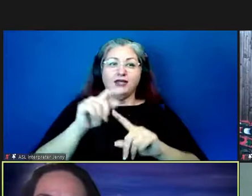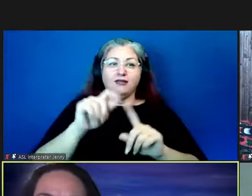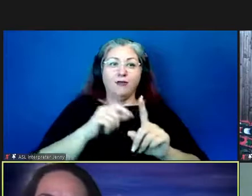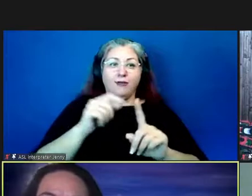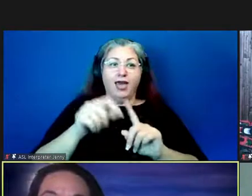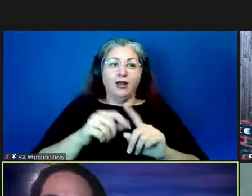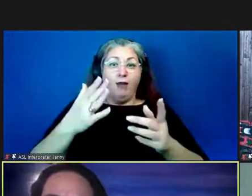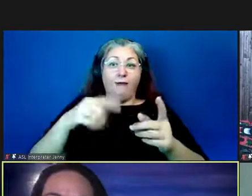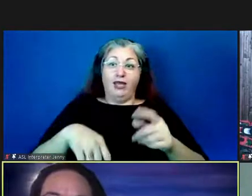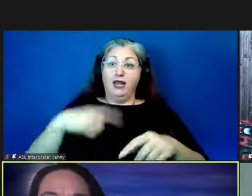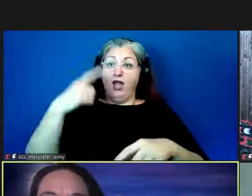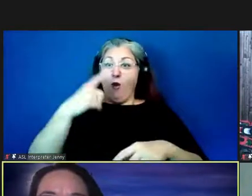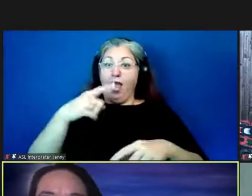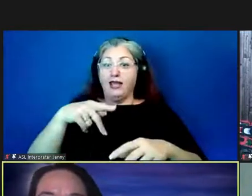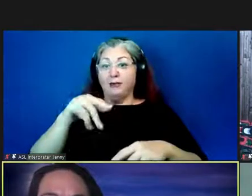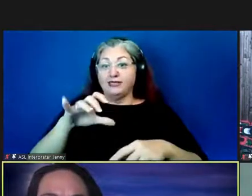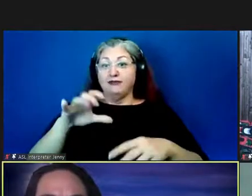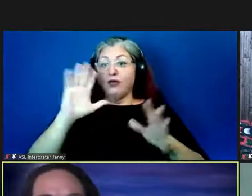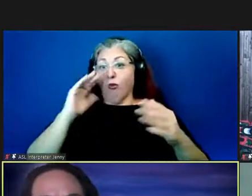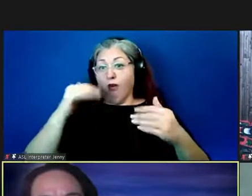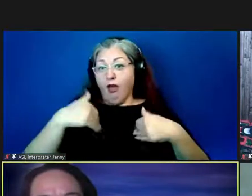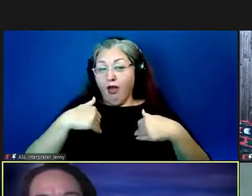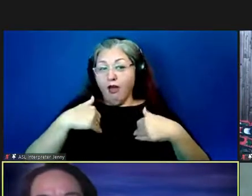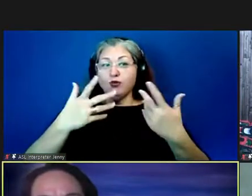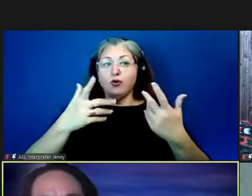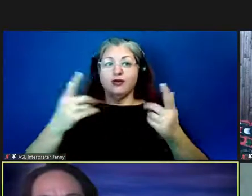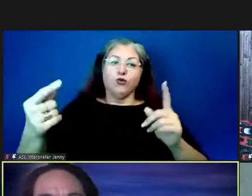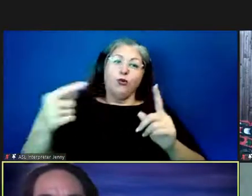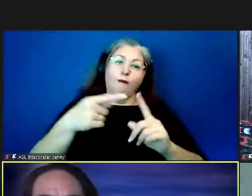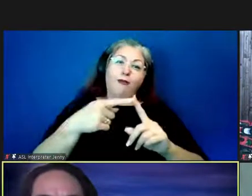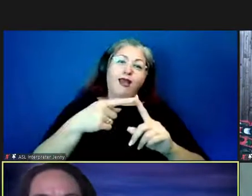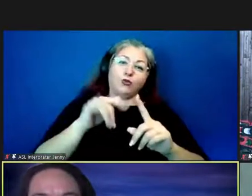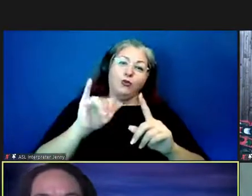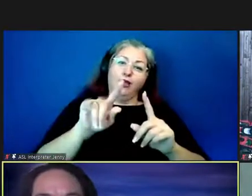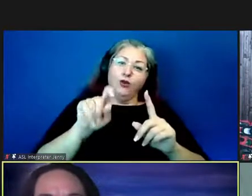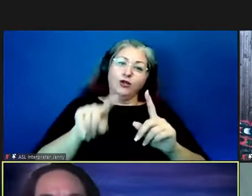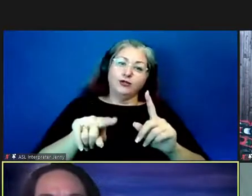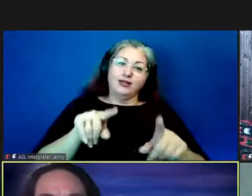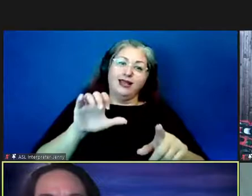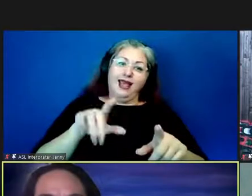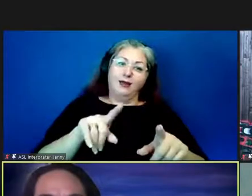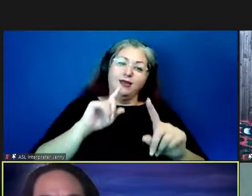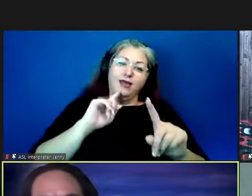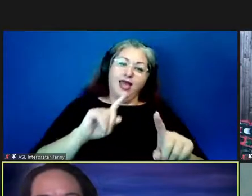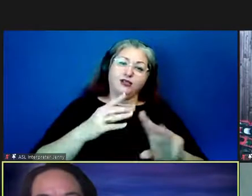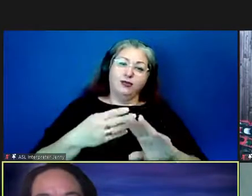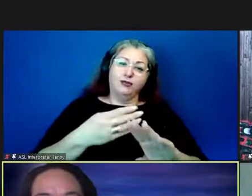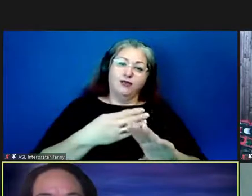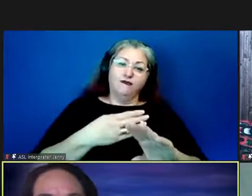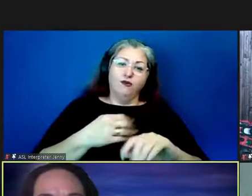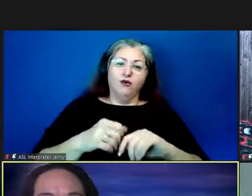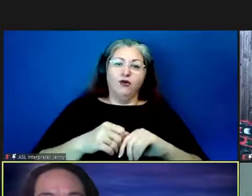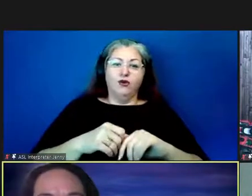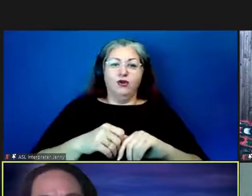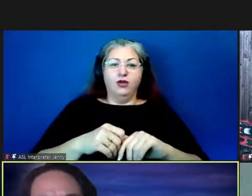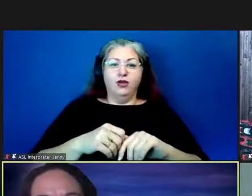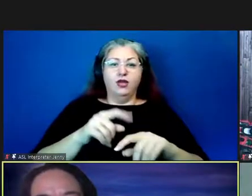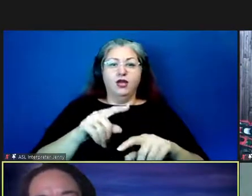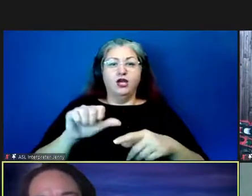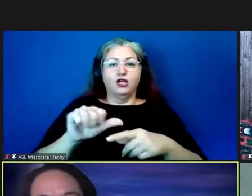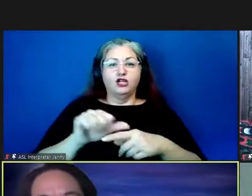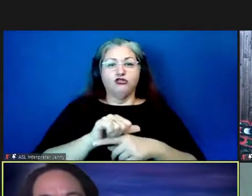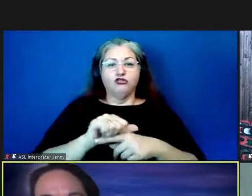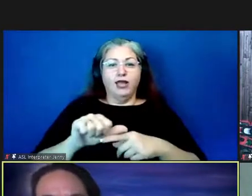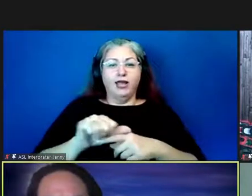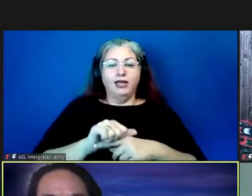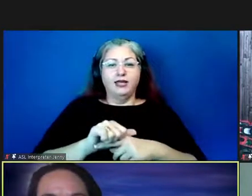have in hawaii or in the pacific and so it goes back to the question that caleb answered earlier about training the model